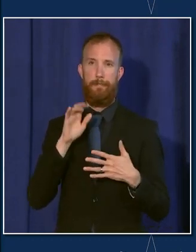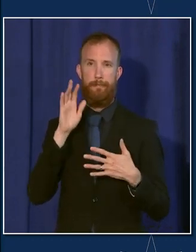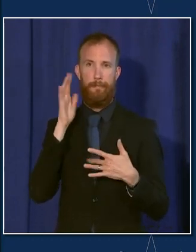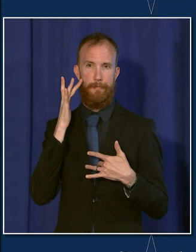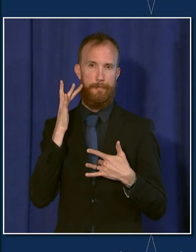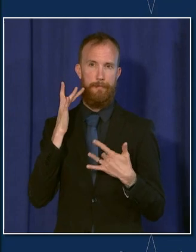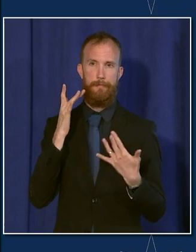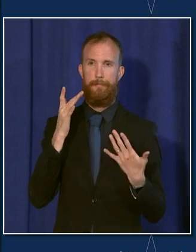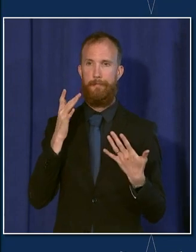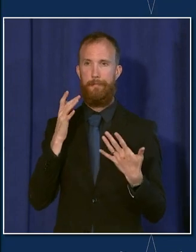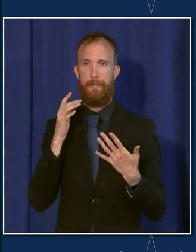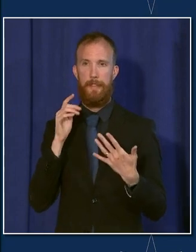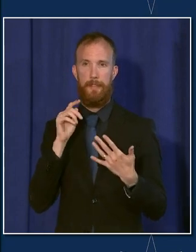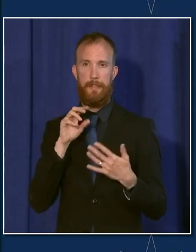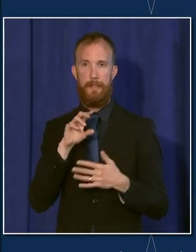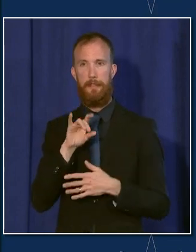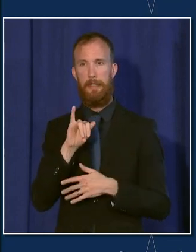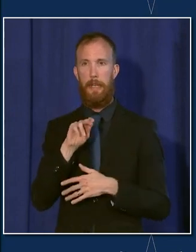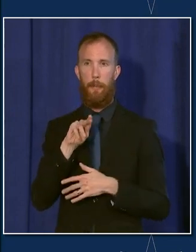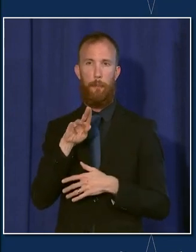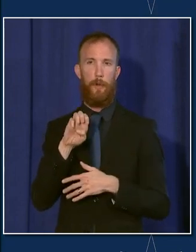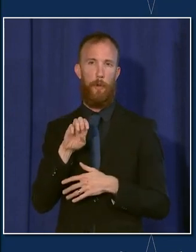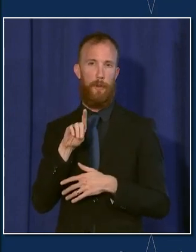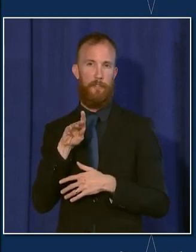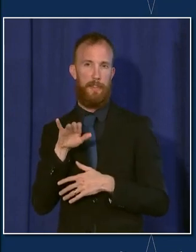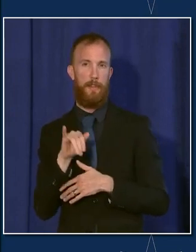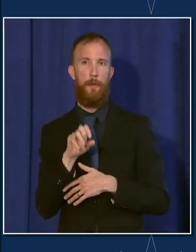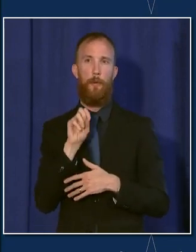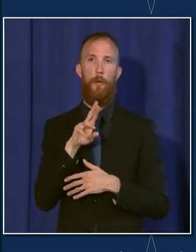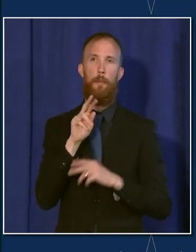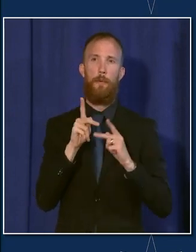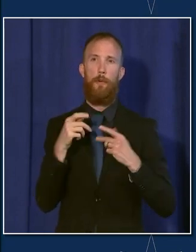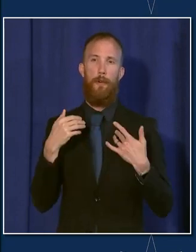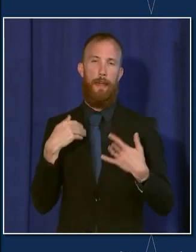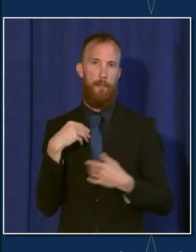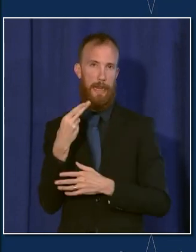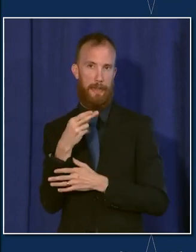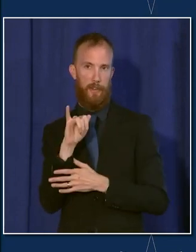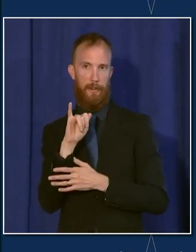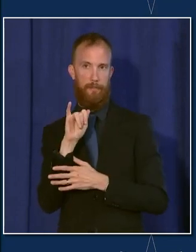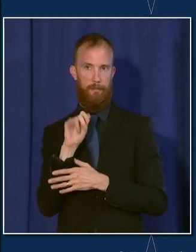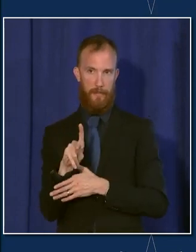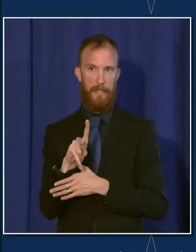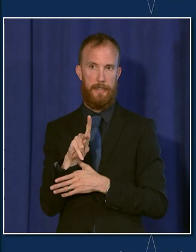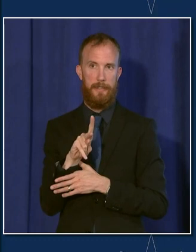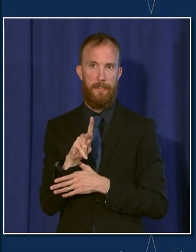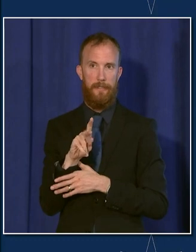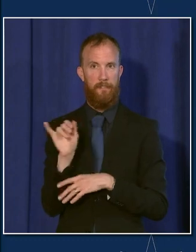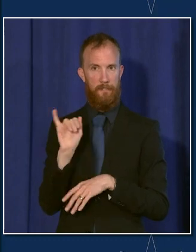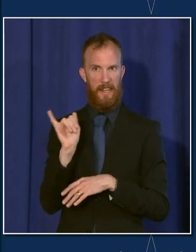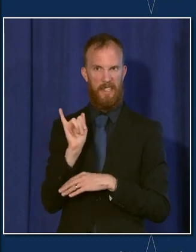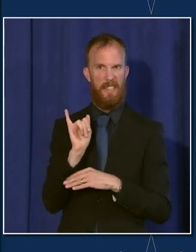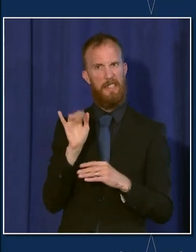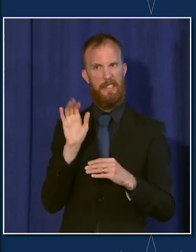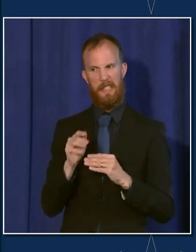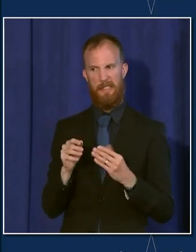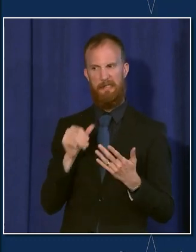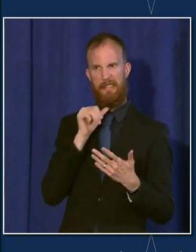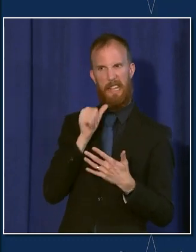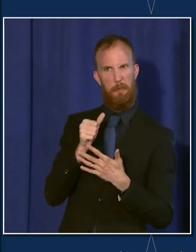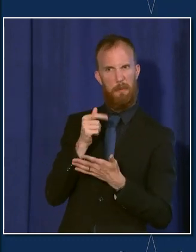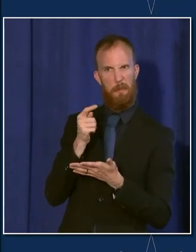So if you think you fall into one of these categories, please talk to your doctor who cares for you for that condition and